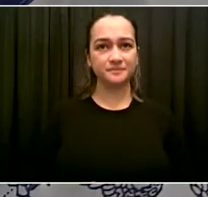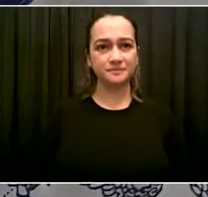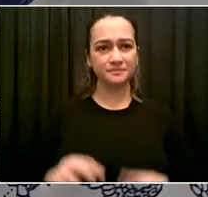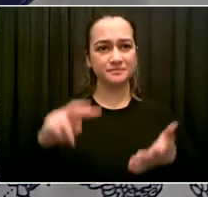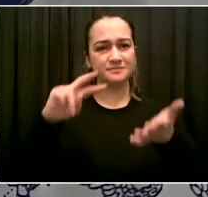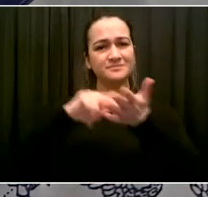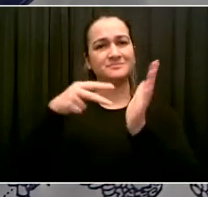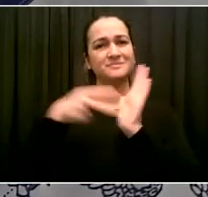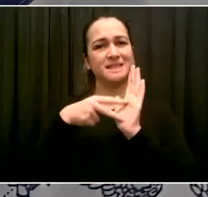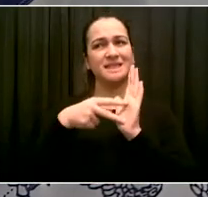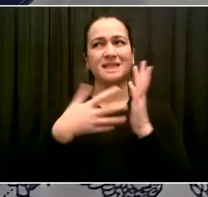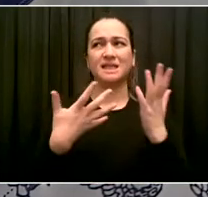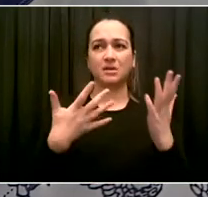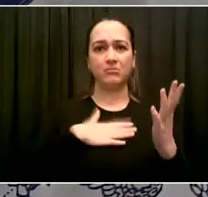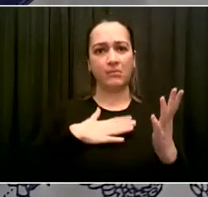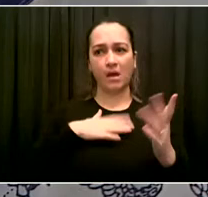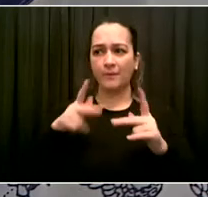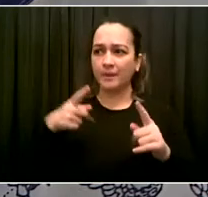Okay.